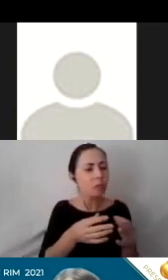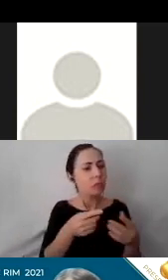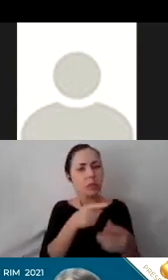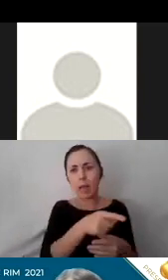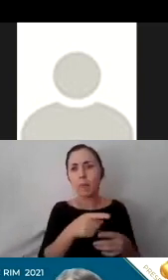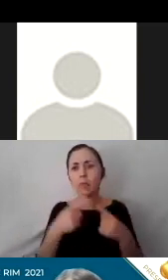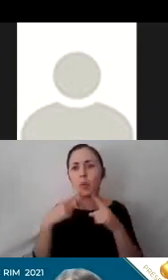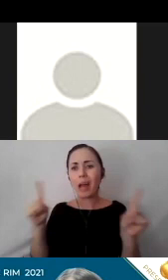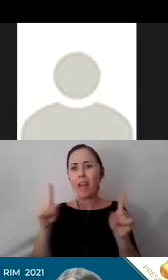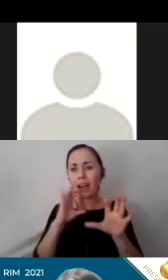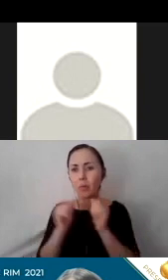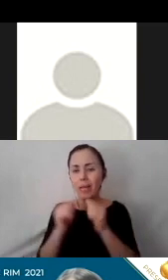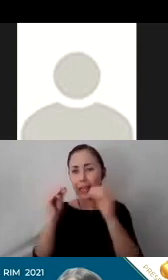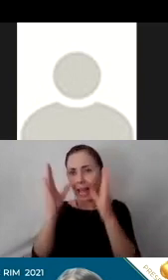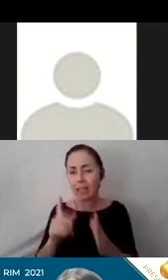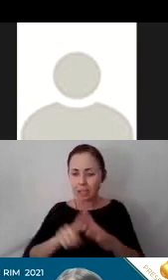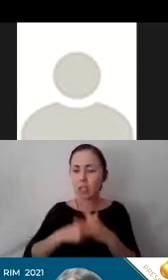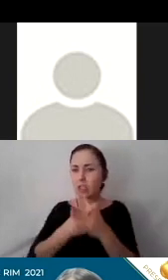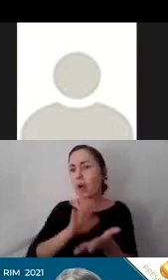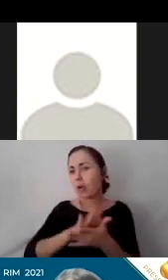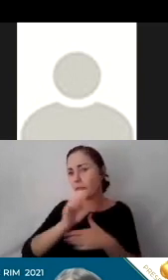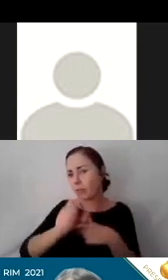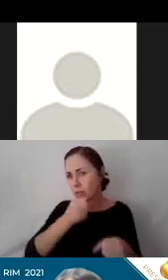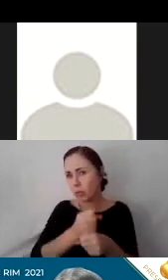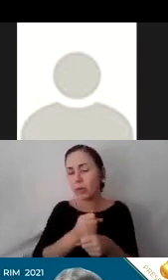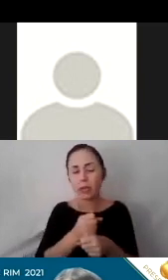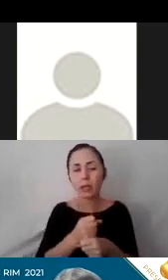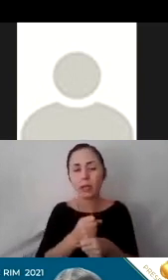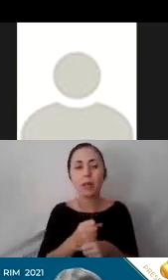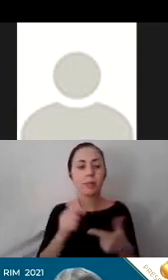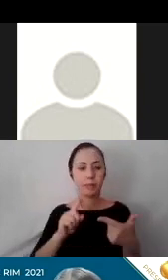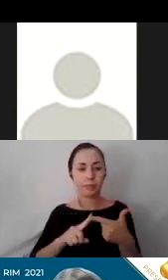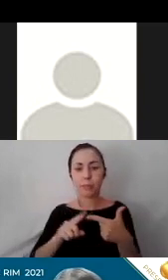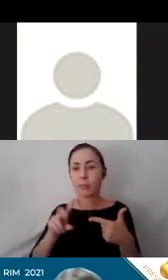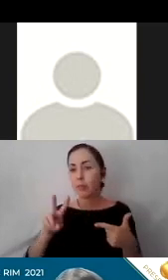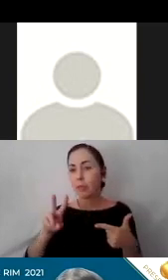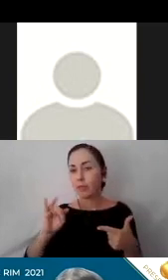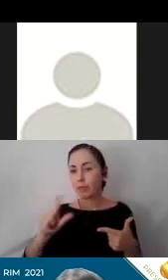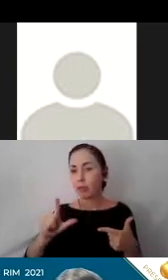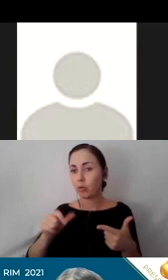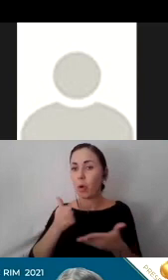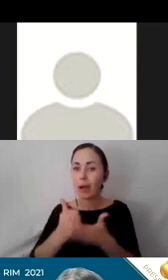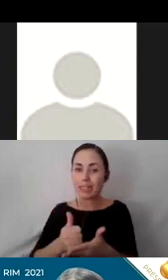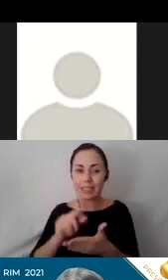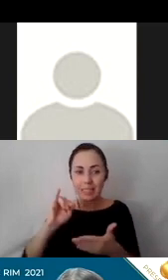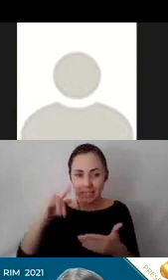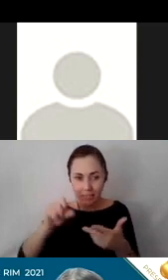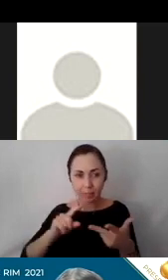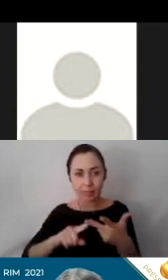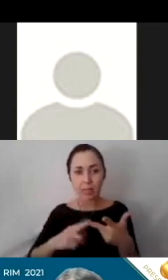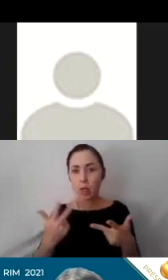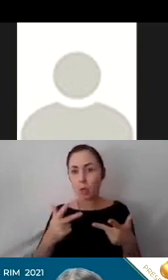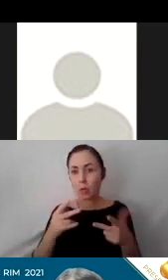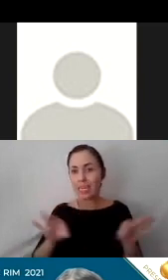with an educator in the beginning of the school year, virtual assistance tips, three important questions